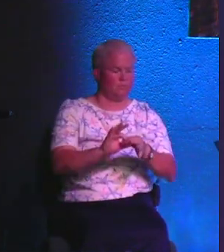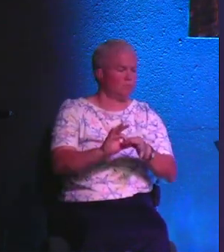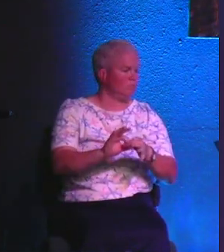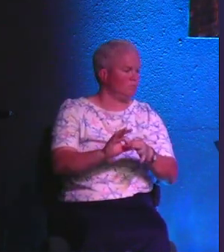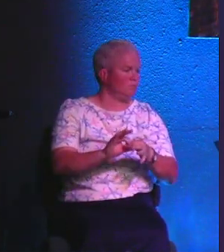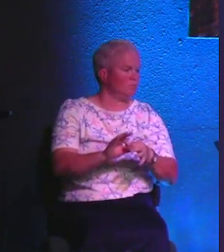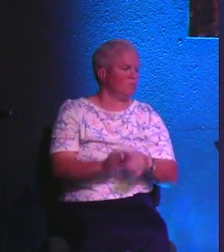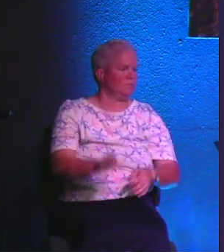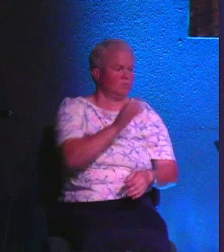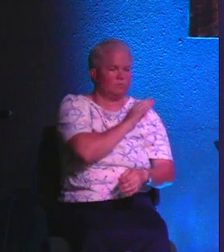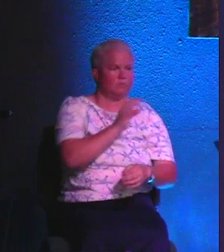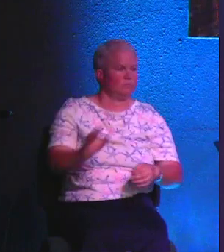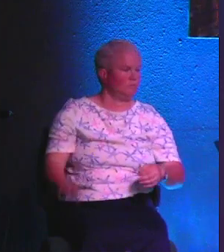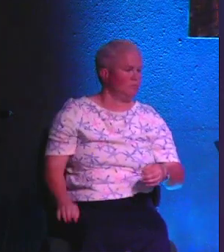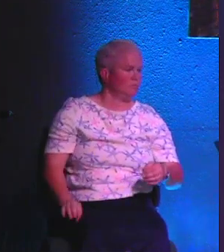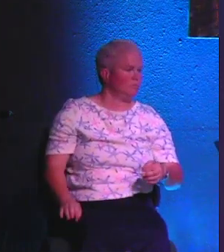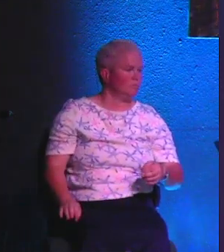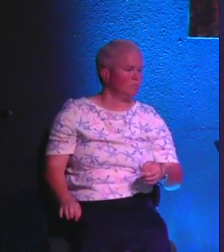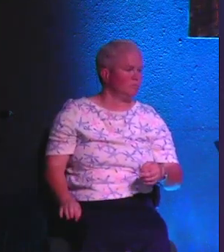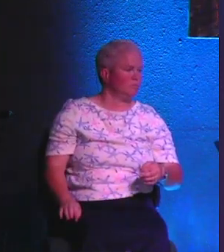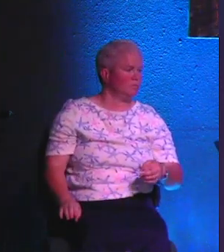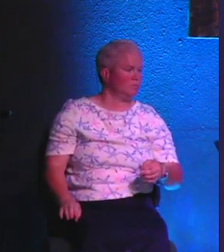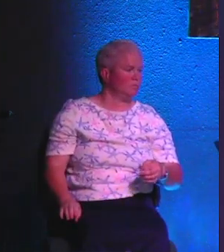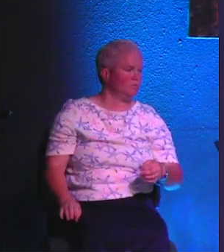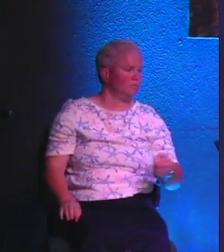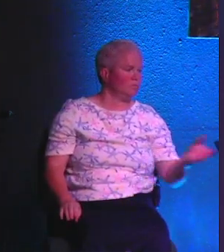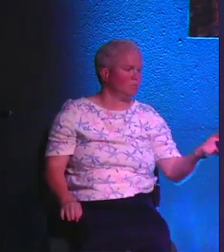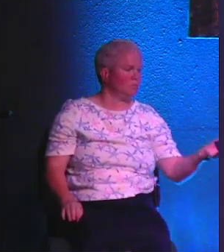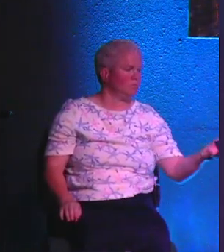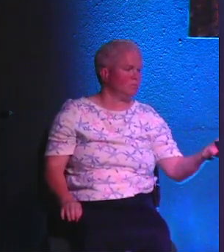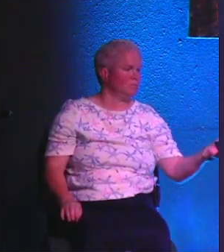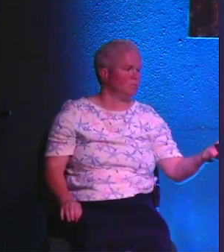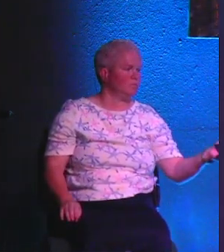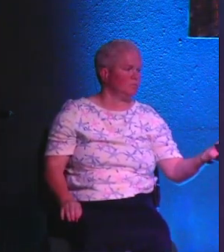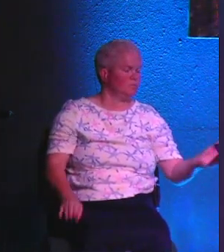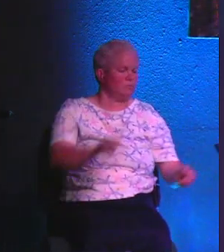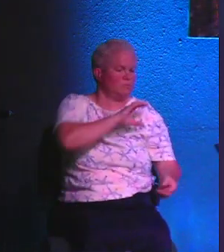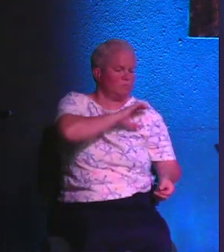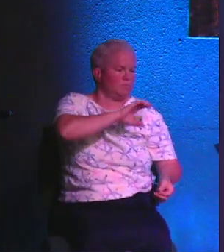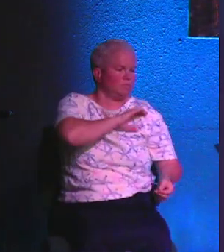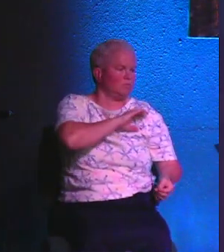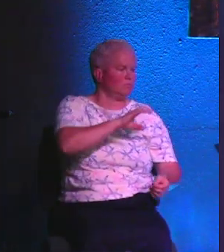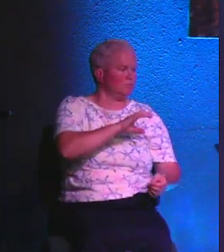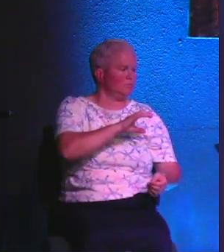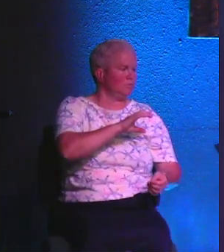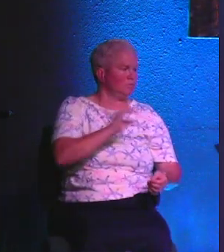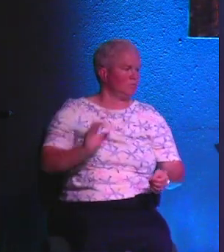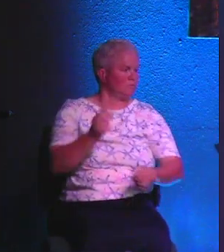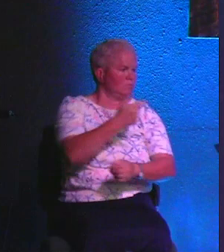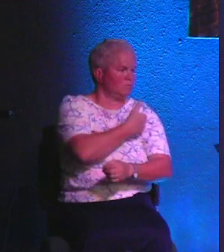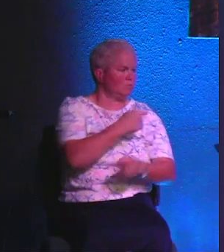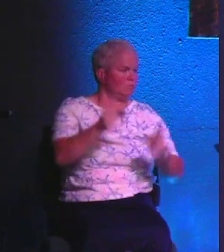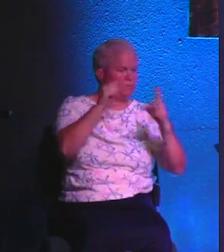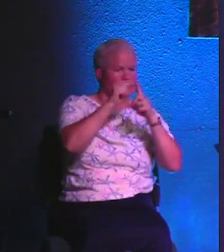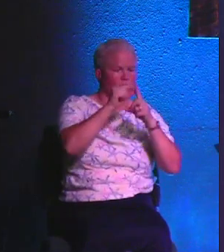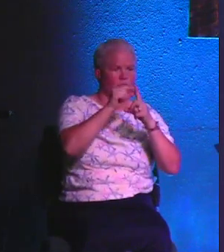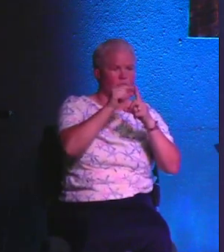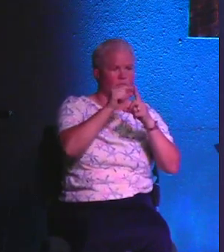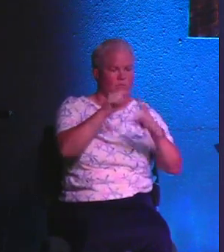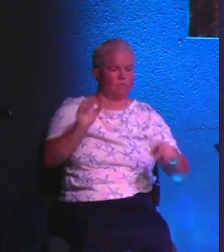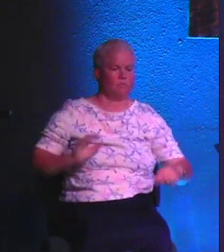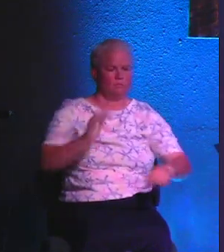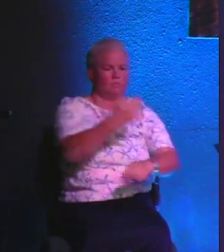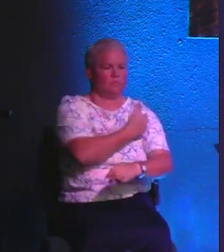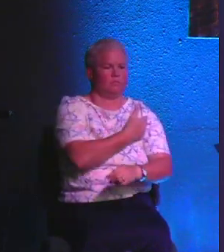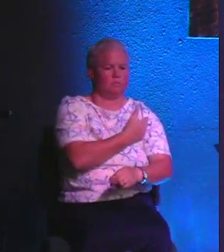with Christ to the point that He is reflected in our character. He's reflected in our words, and He